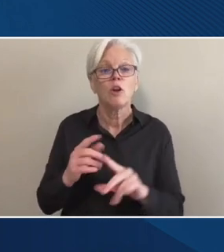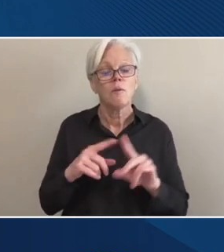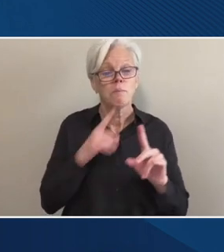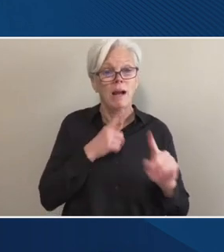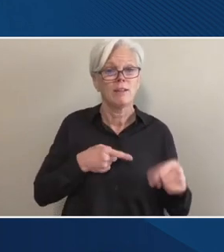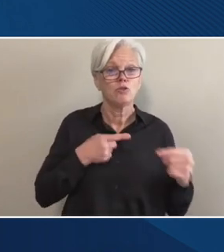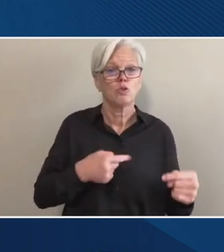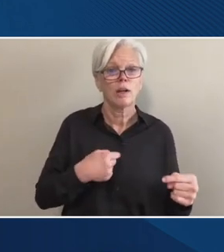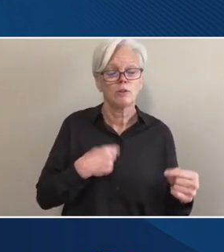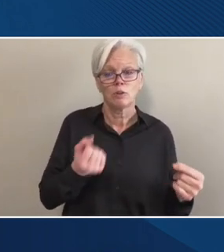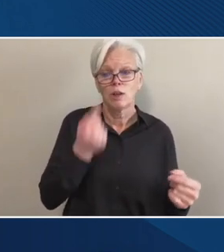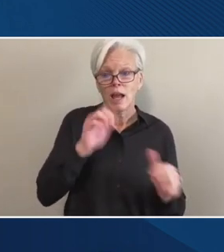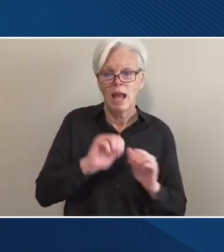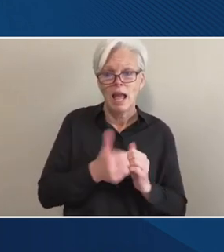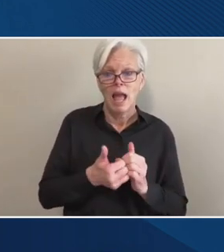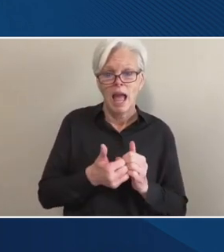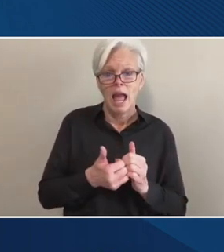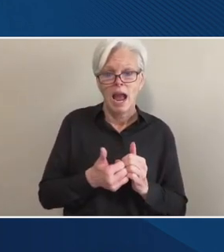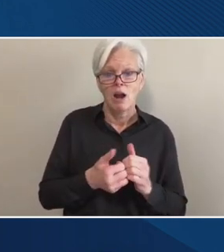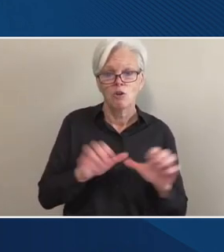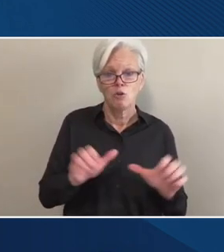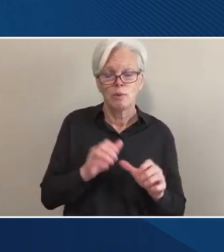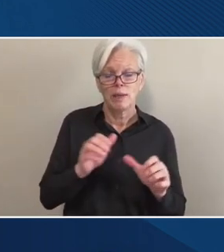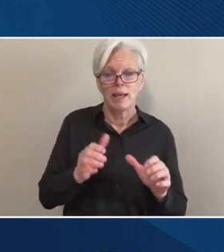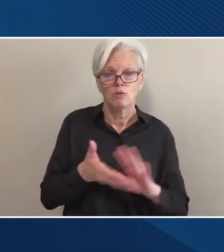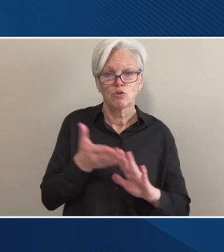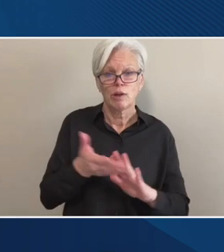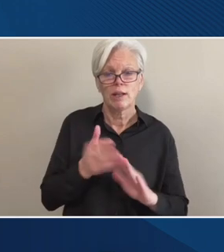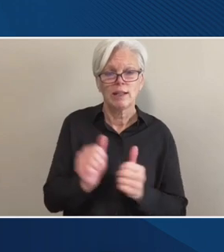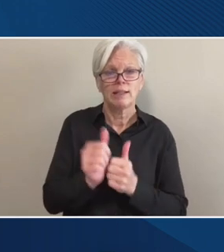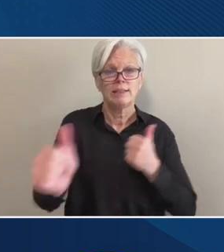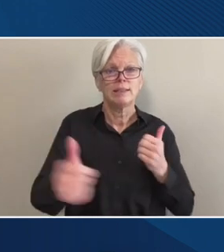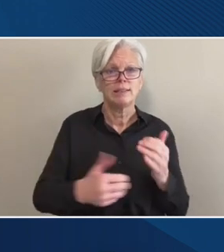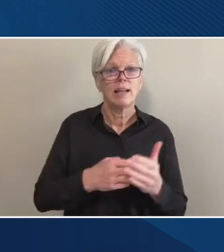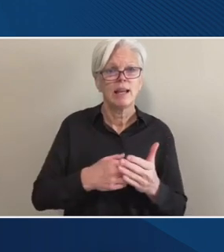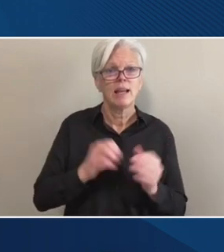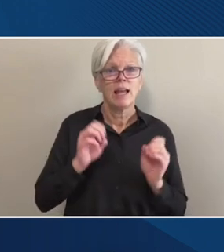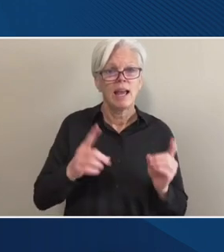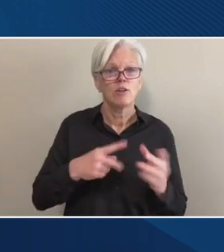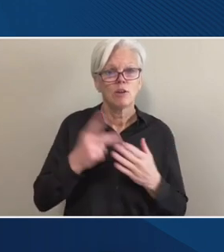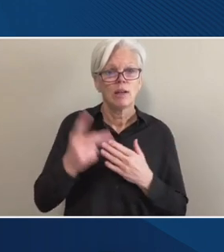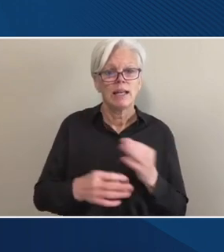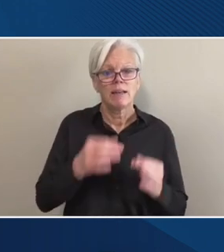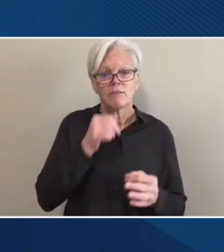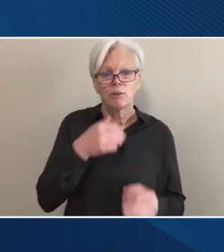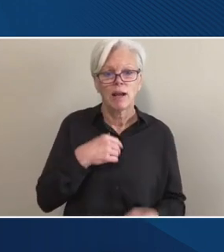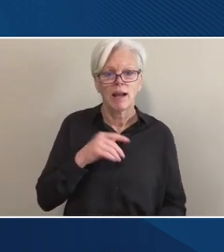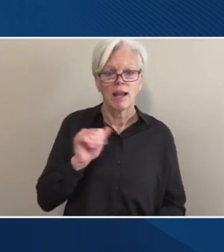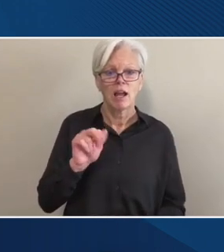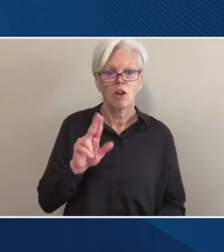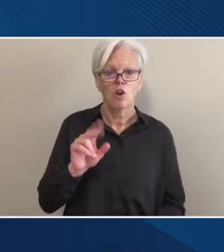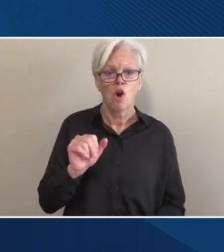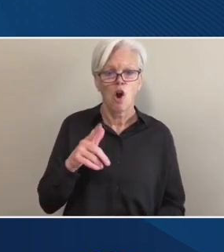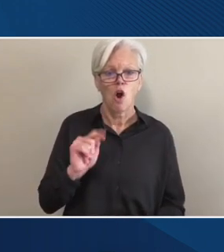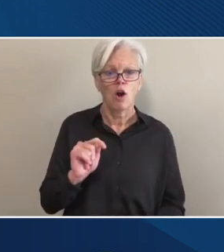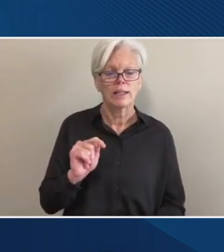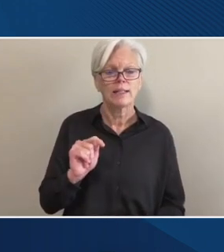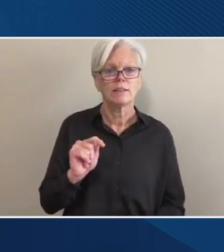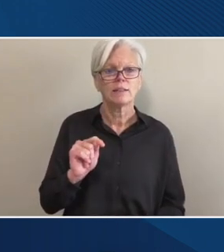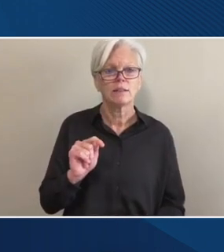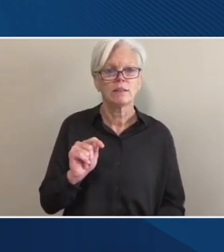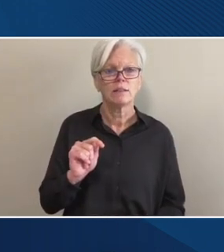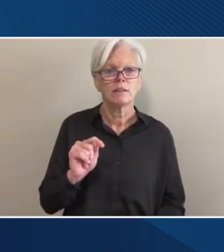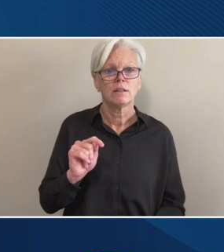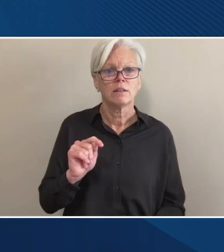it's possible to offer a distance education program that doesn't have audit trails to know who is in and what